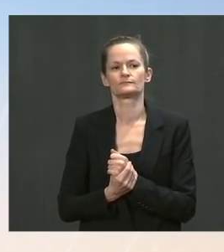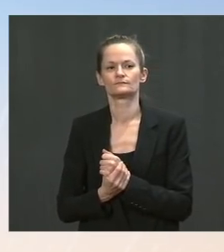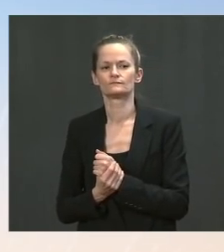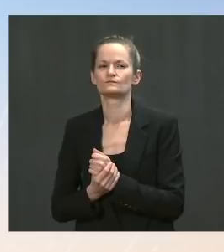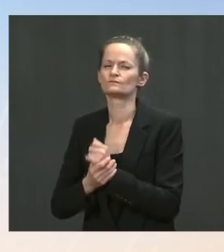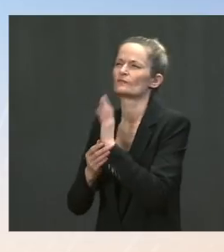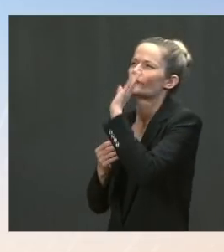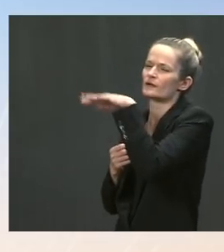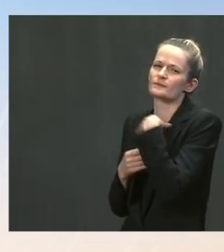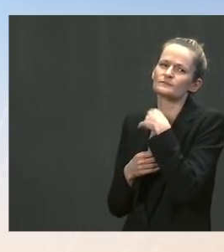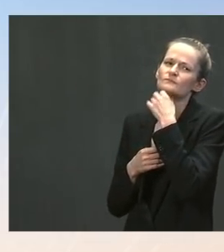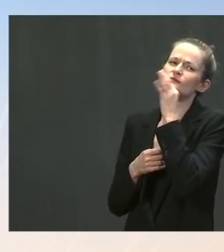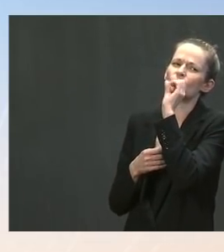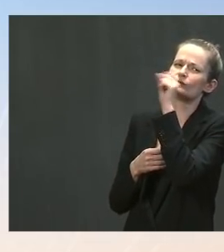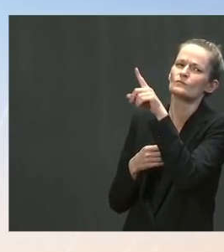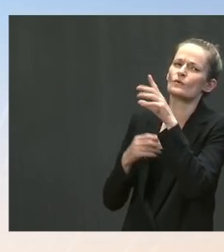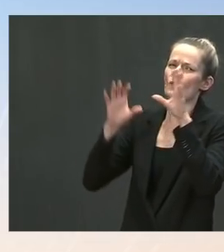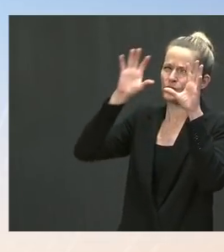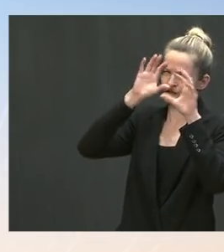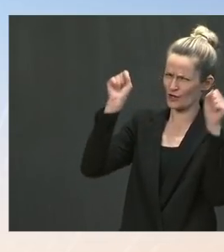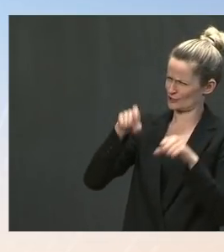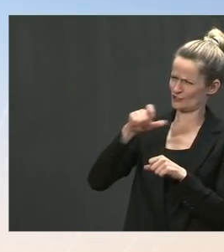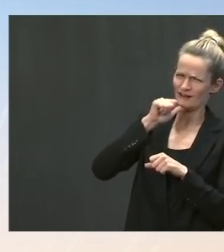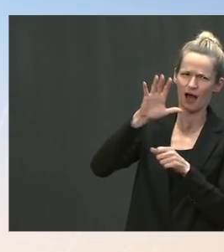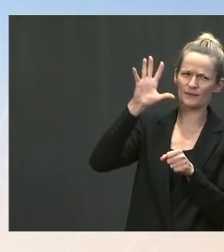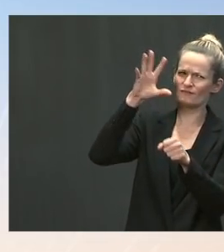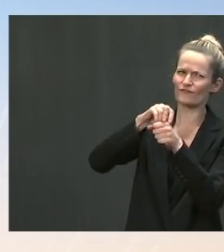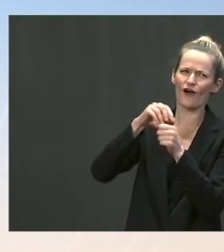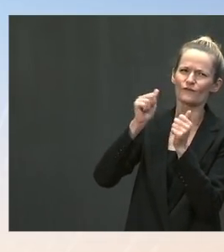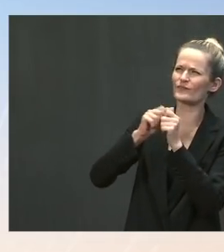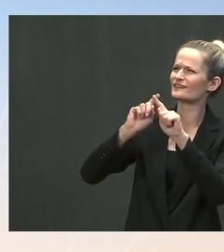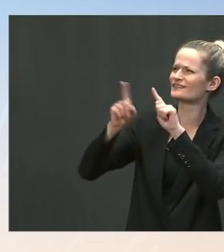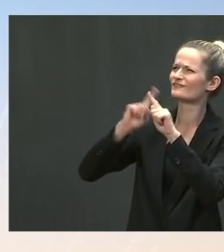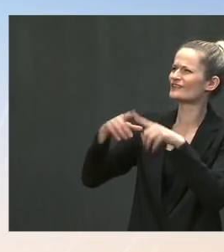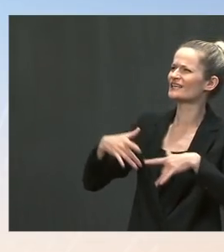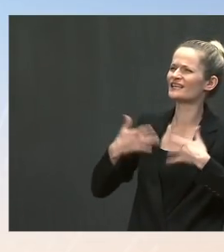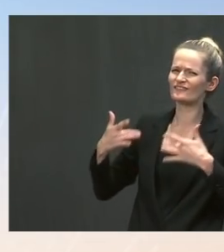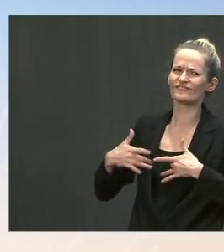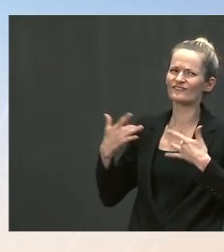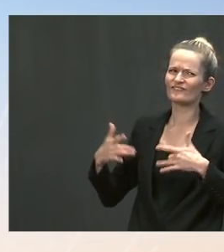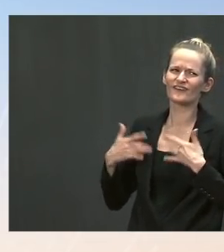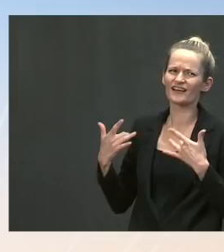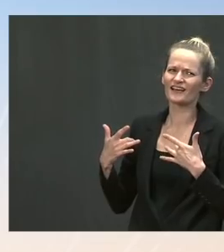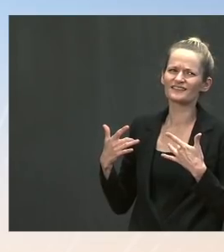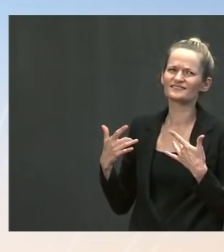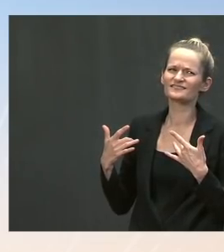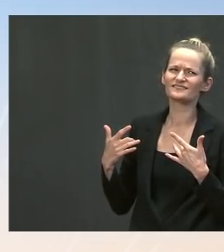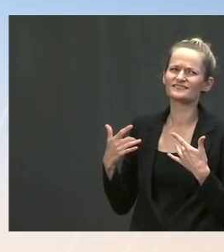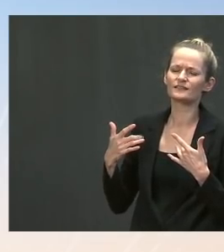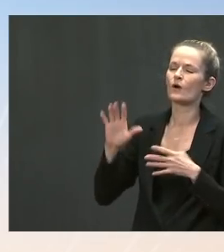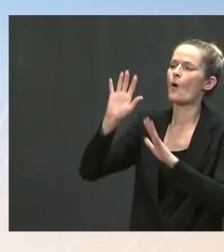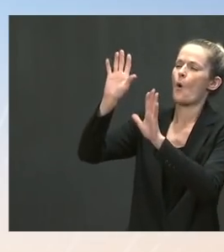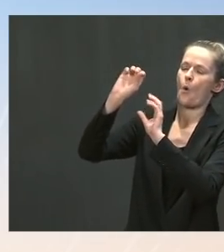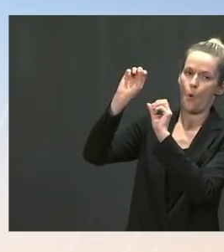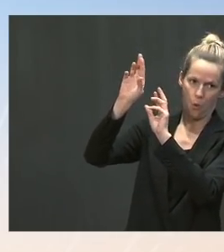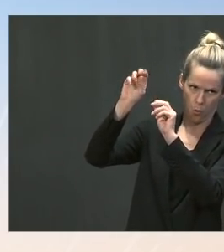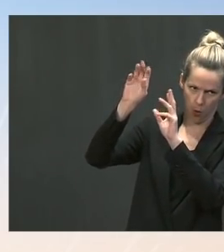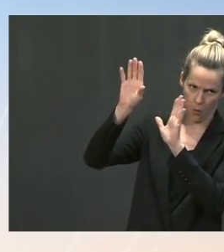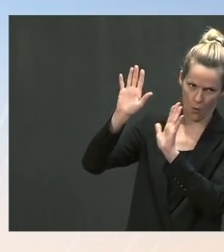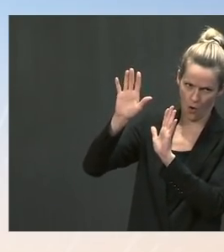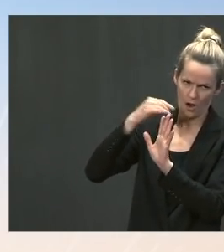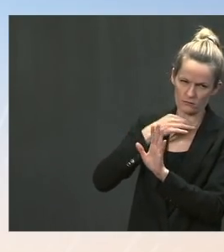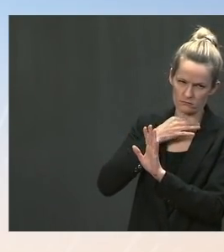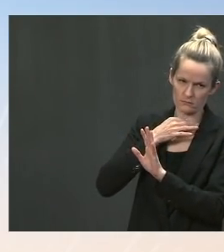unless there's information declassified that could show some link with Saudi Arabia to the attacks.